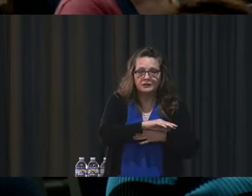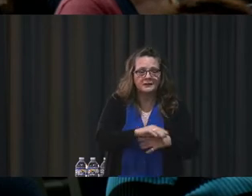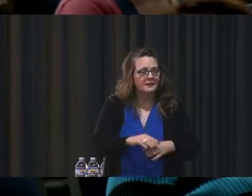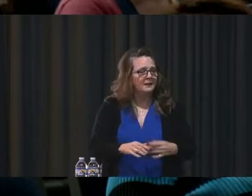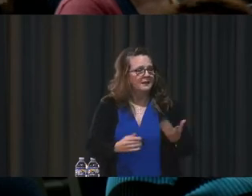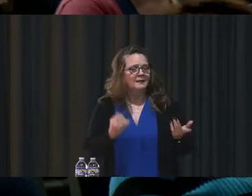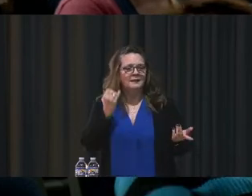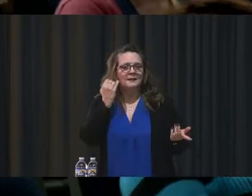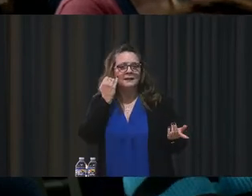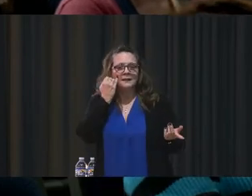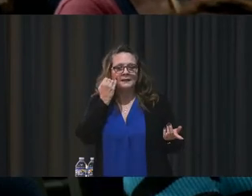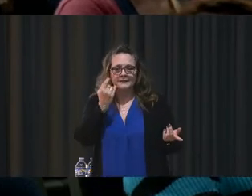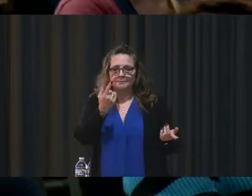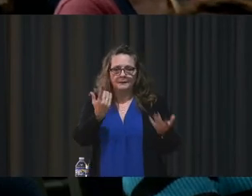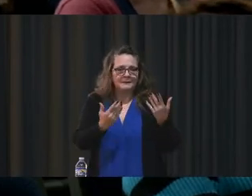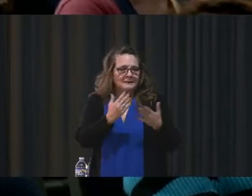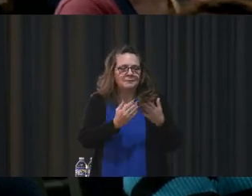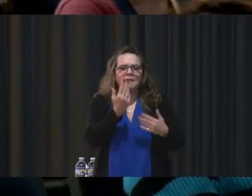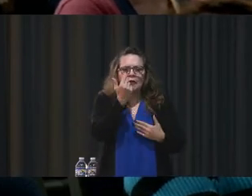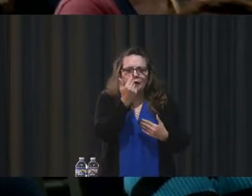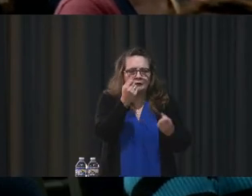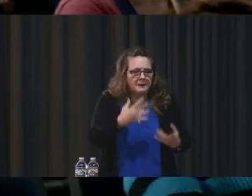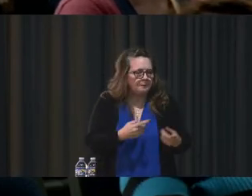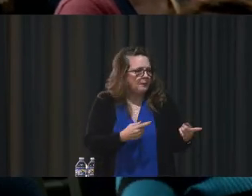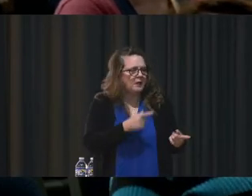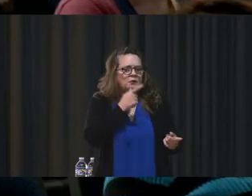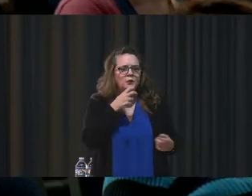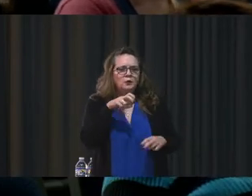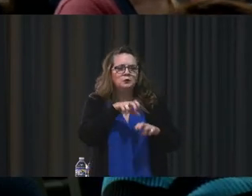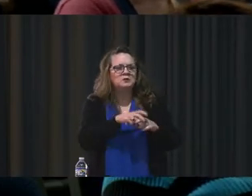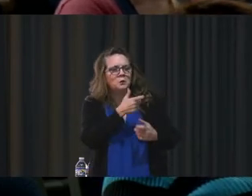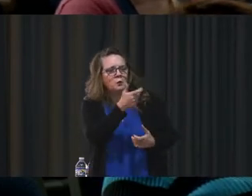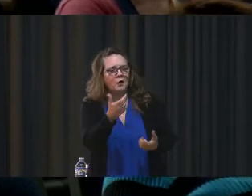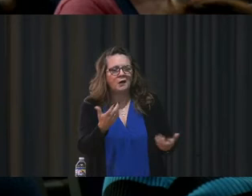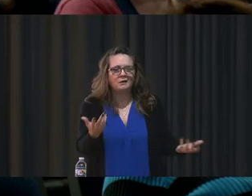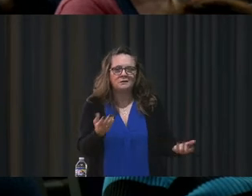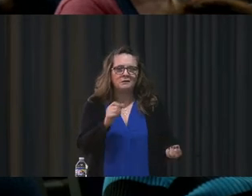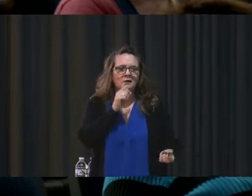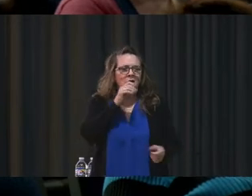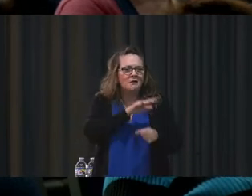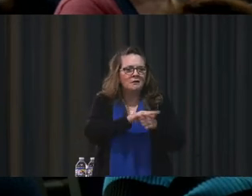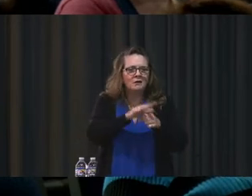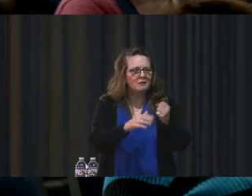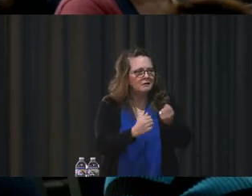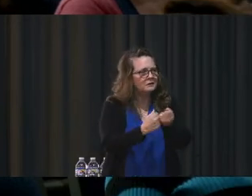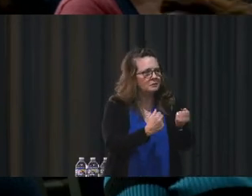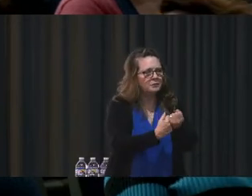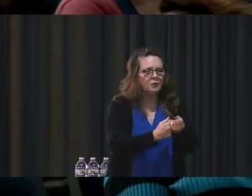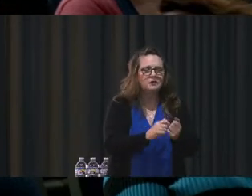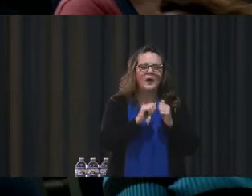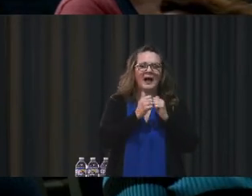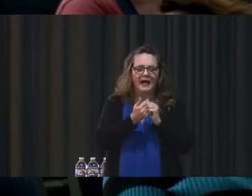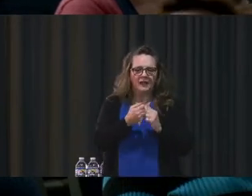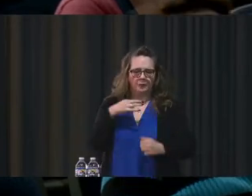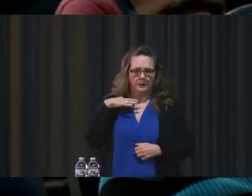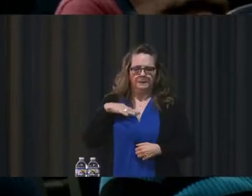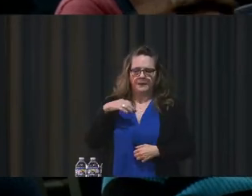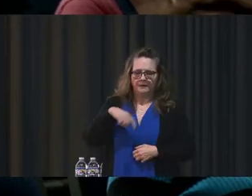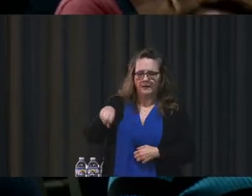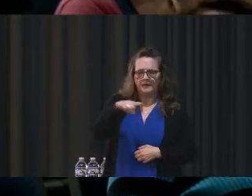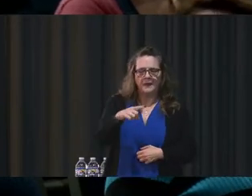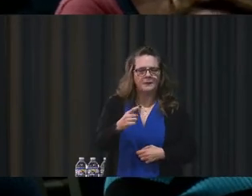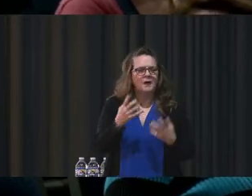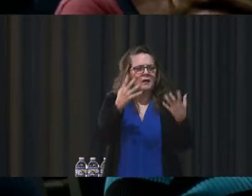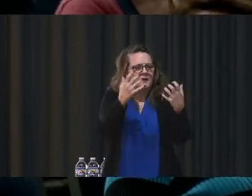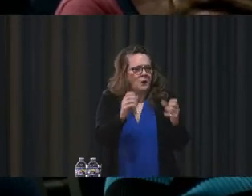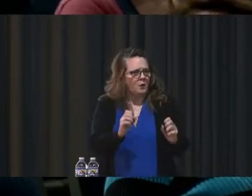Nobody's in the stands to watch them play. So they're going to transfer to other schools. What are we going to do to help benefit these kids who are looking for opportunity